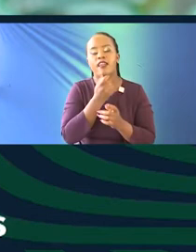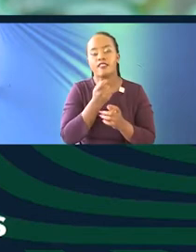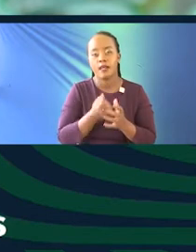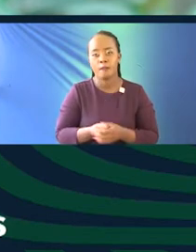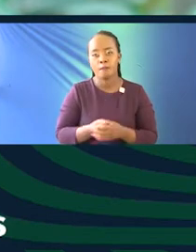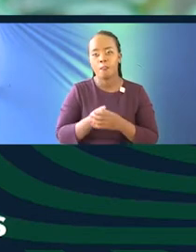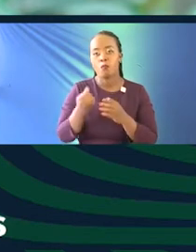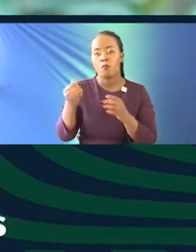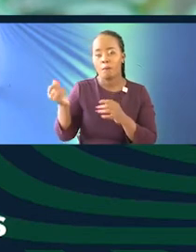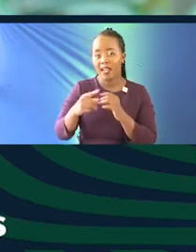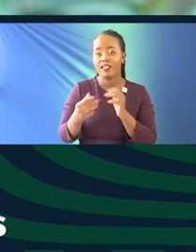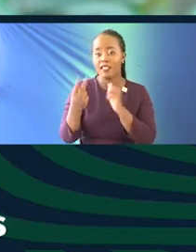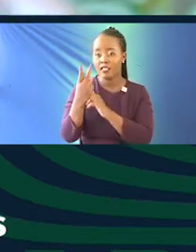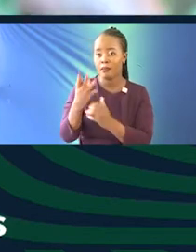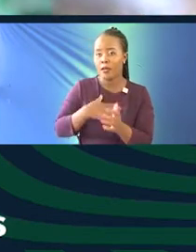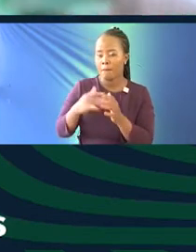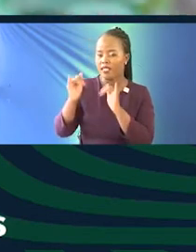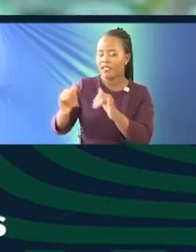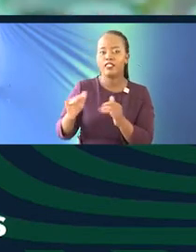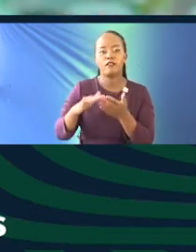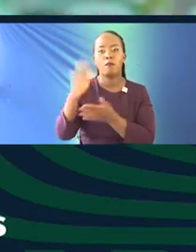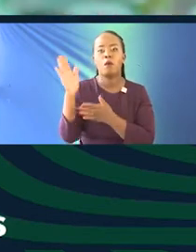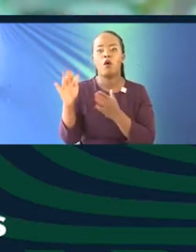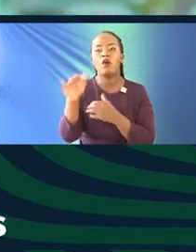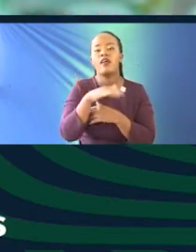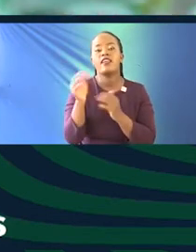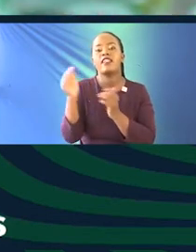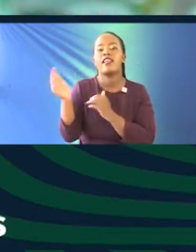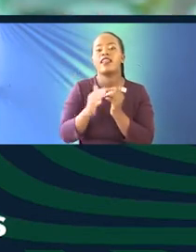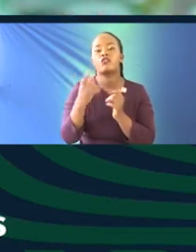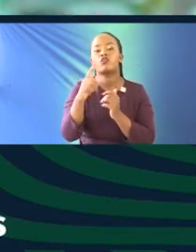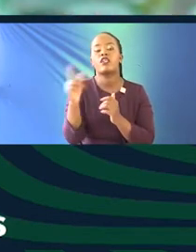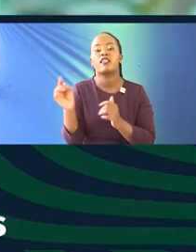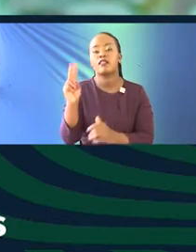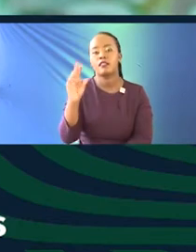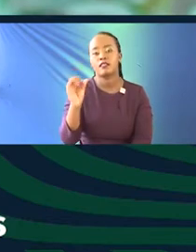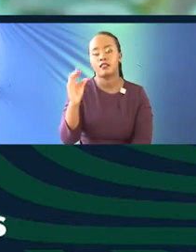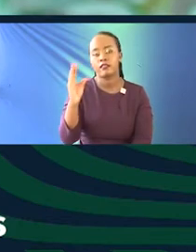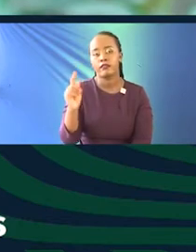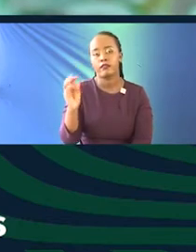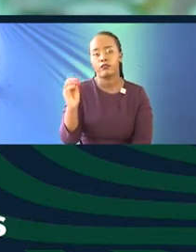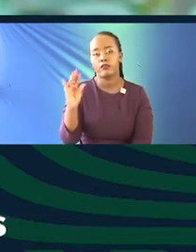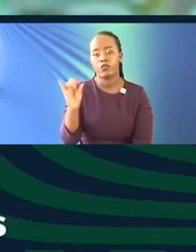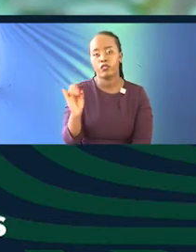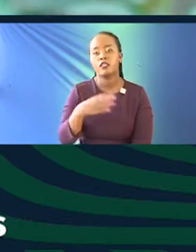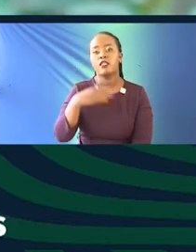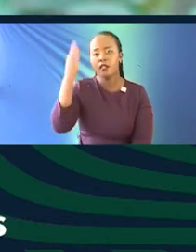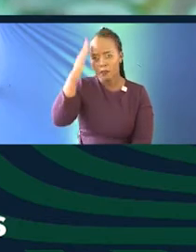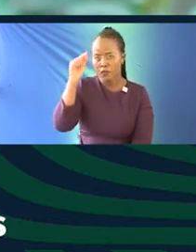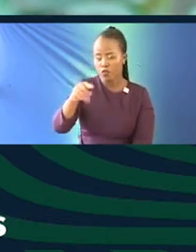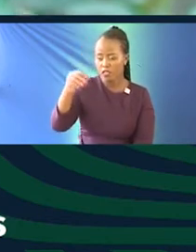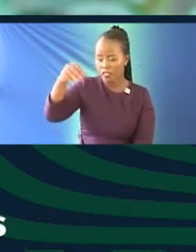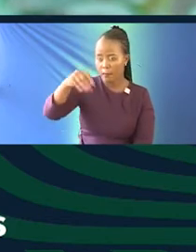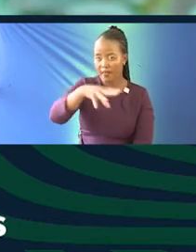over December, I spent a lot of time actually next to Lake Victoria. And this is how I got to know that actually this plant was